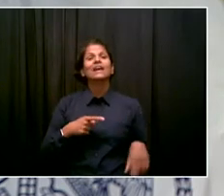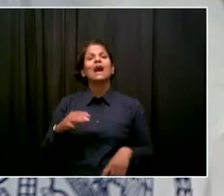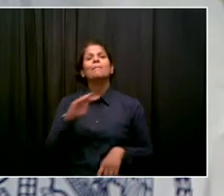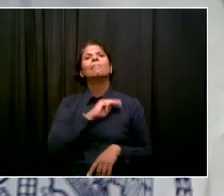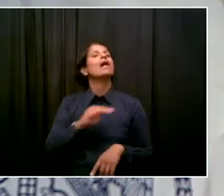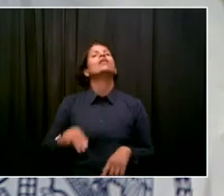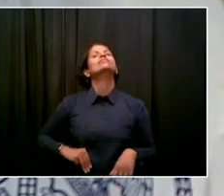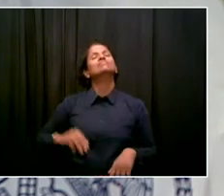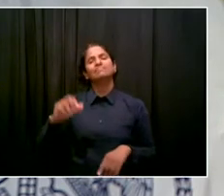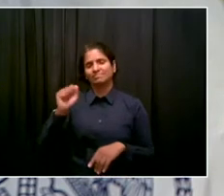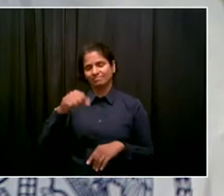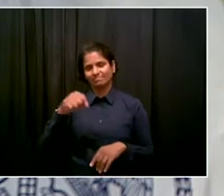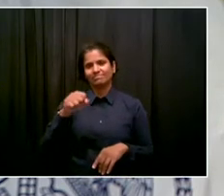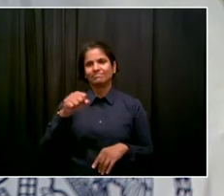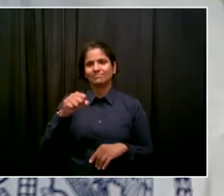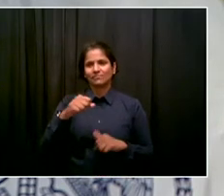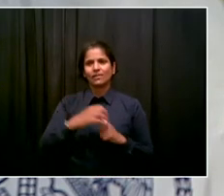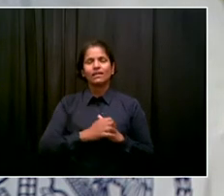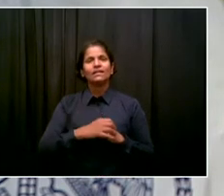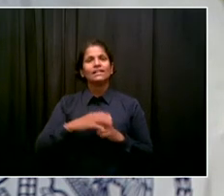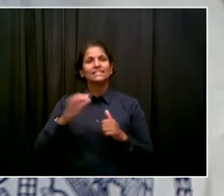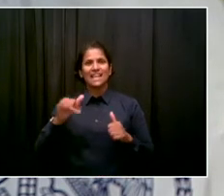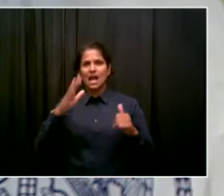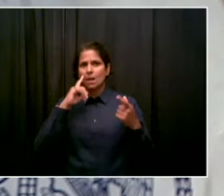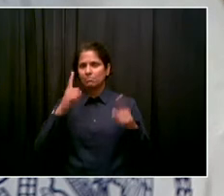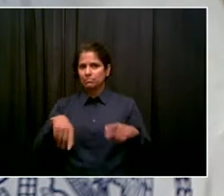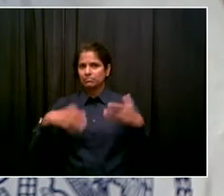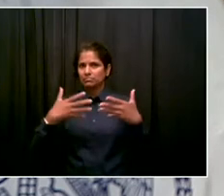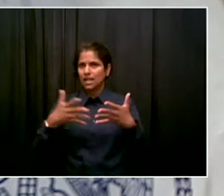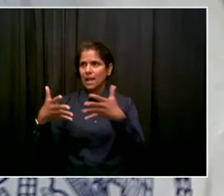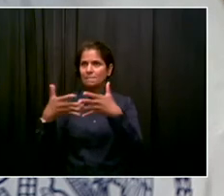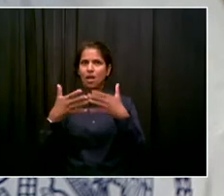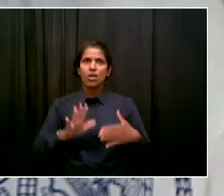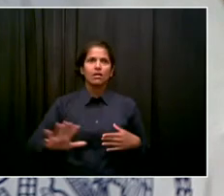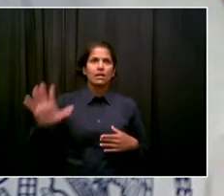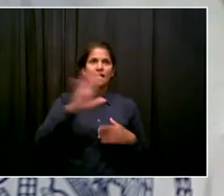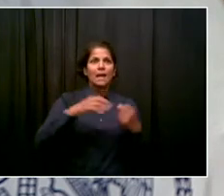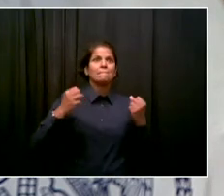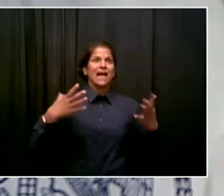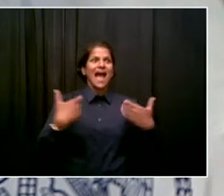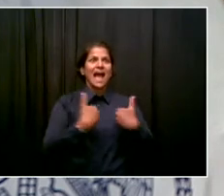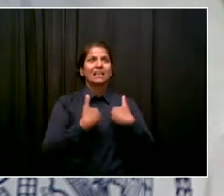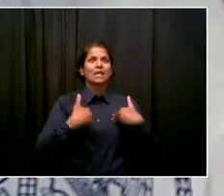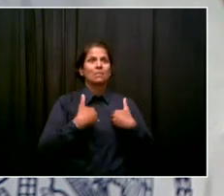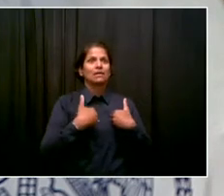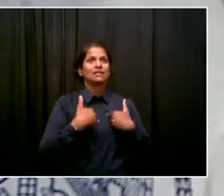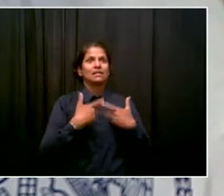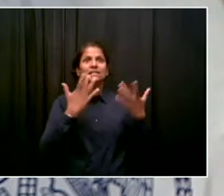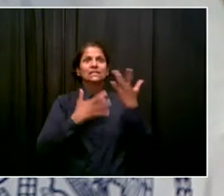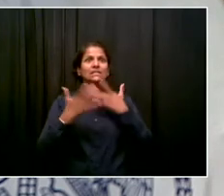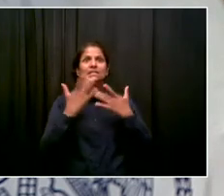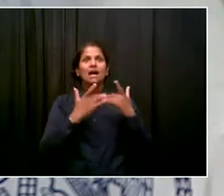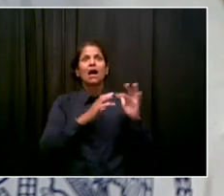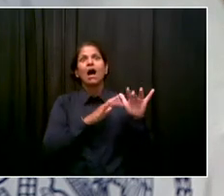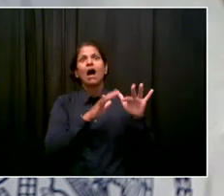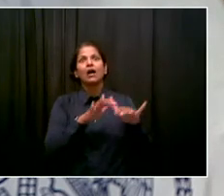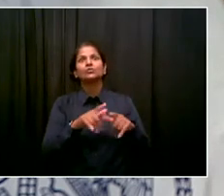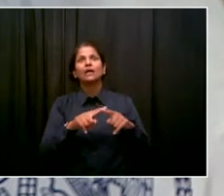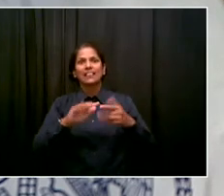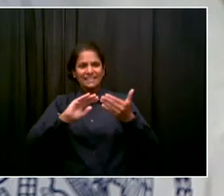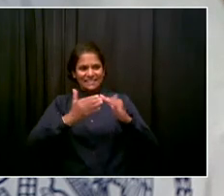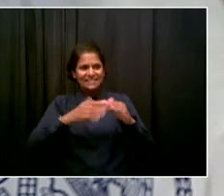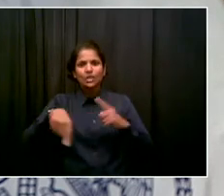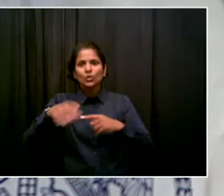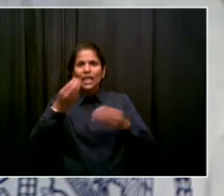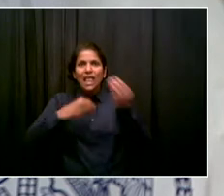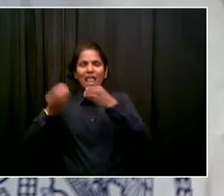is coming into cities. It's a major change in our lives. The Parks Department plays a role. ASPCA plays a role. There's different